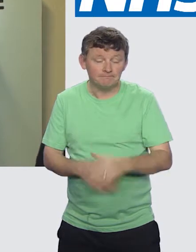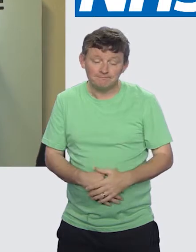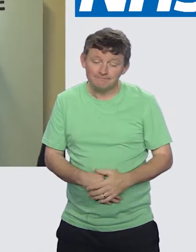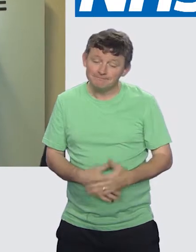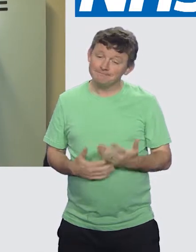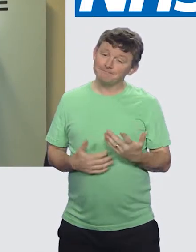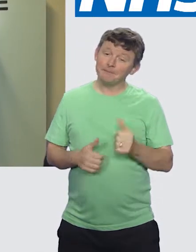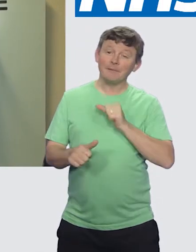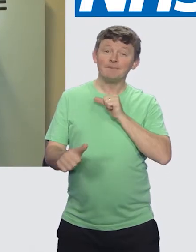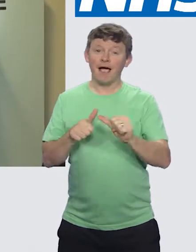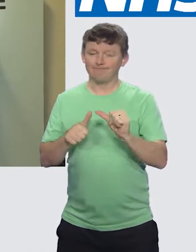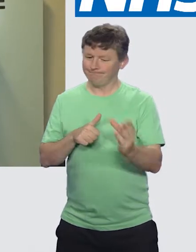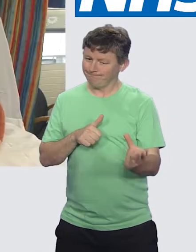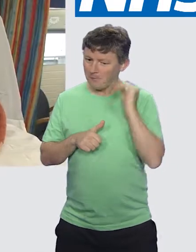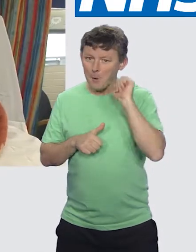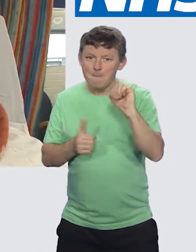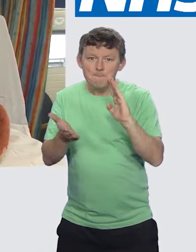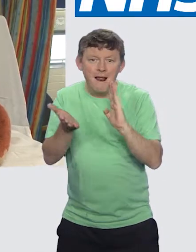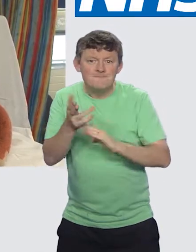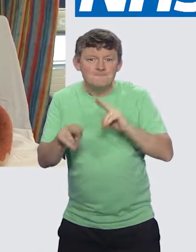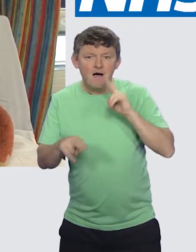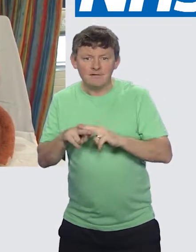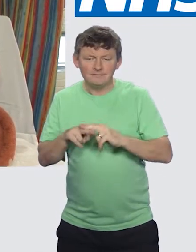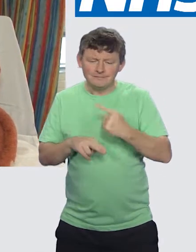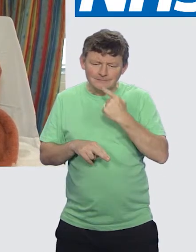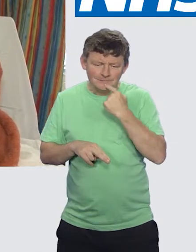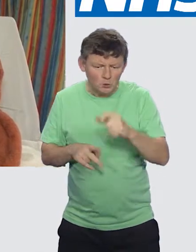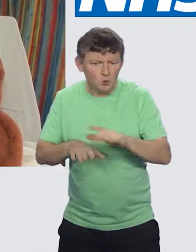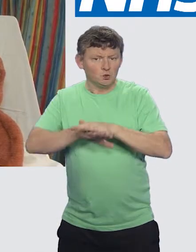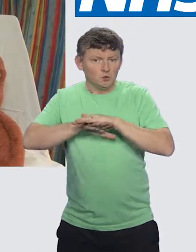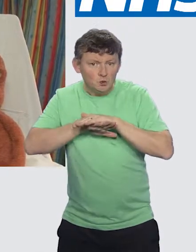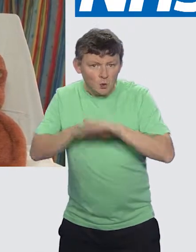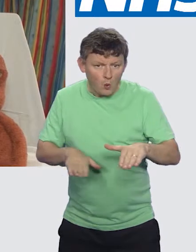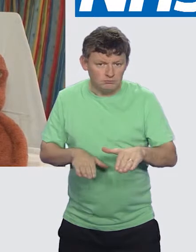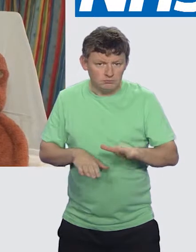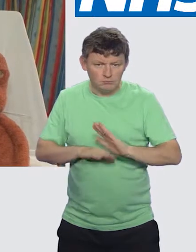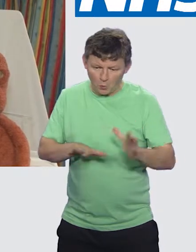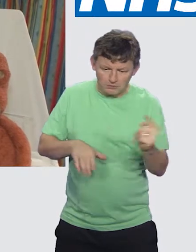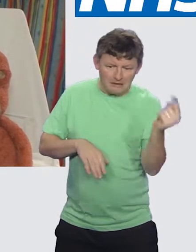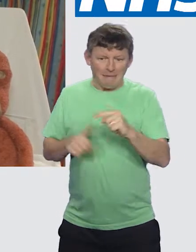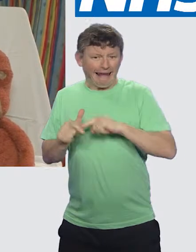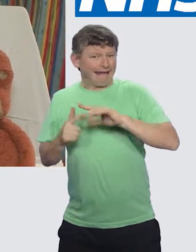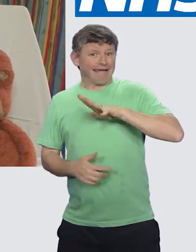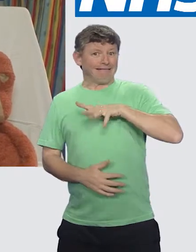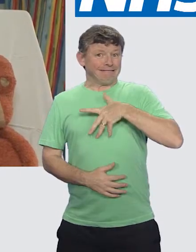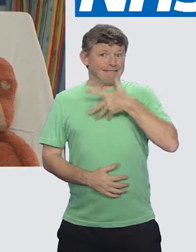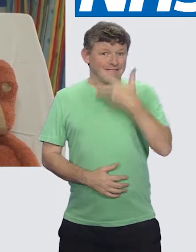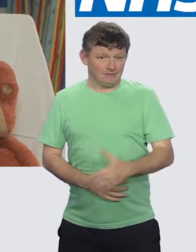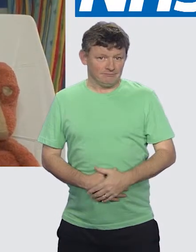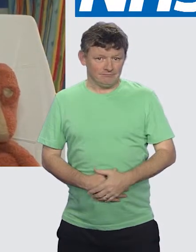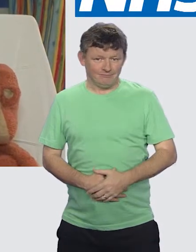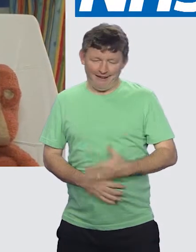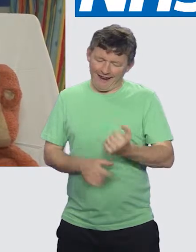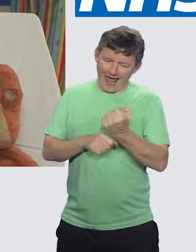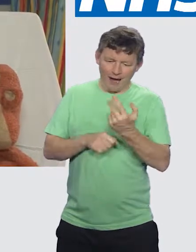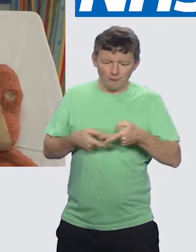come to A&E? Well sometimes if you listen carefully to your parents and do what they say that can stop you coming